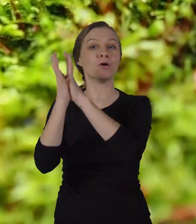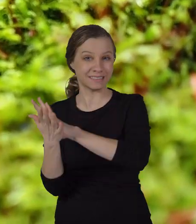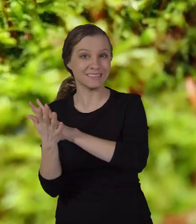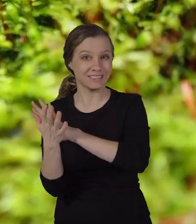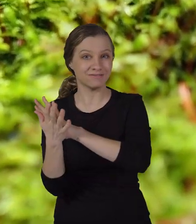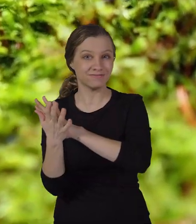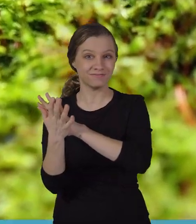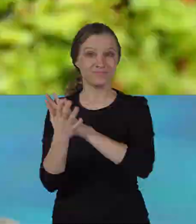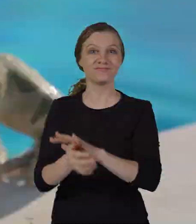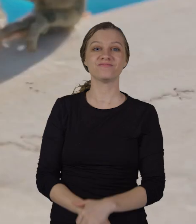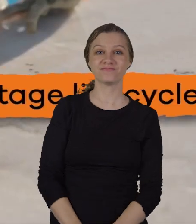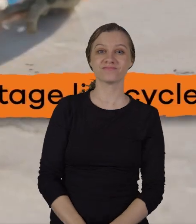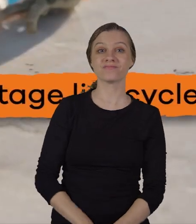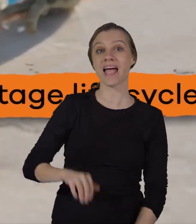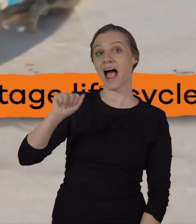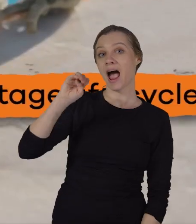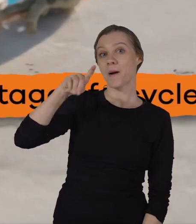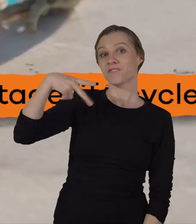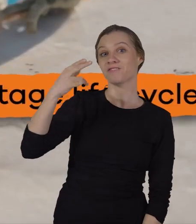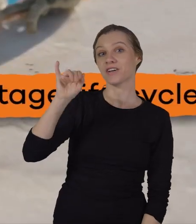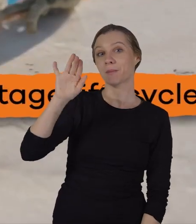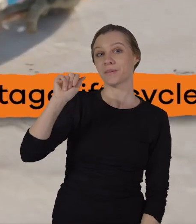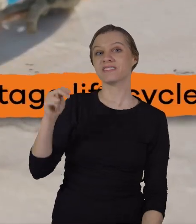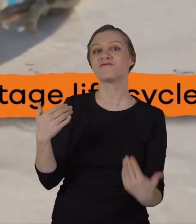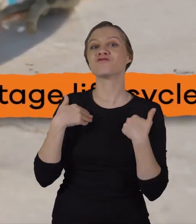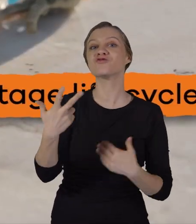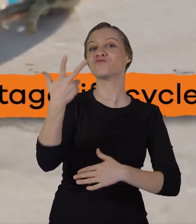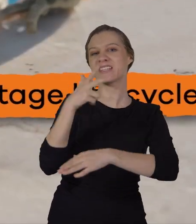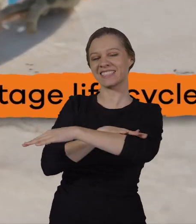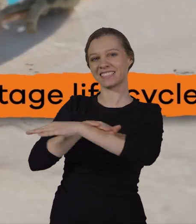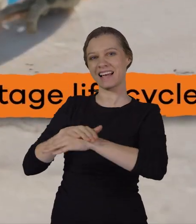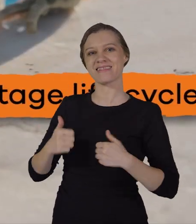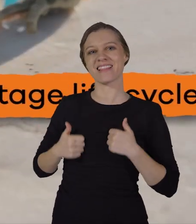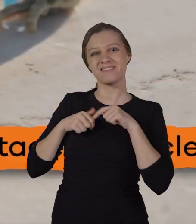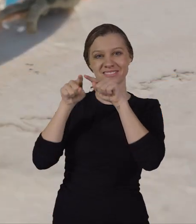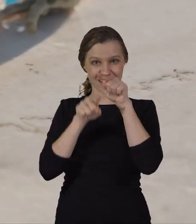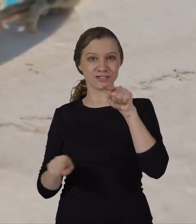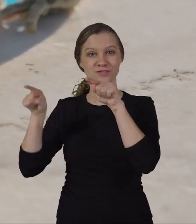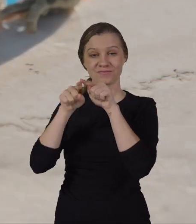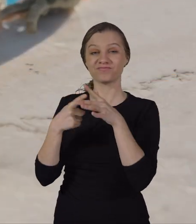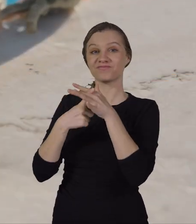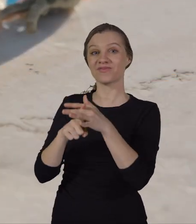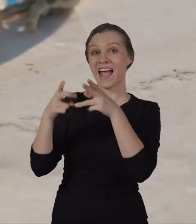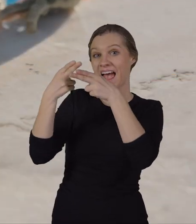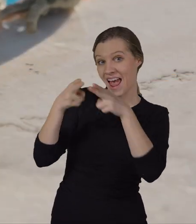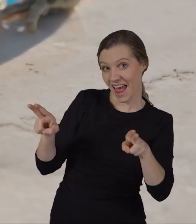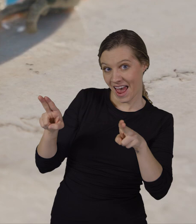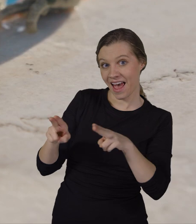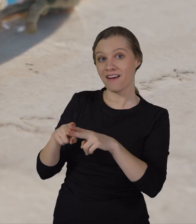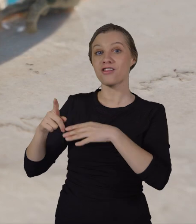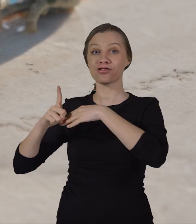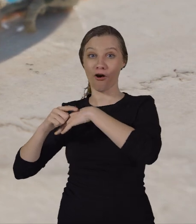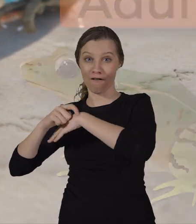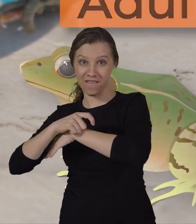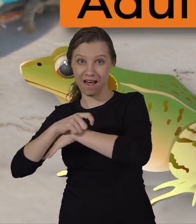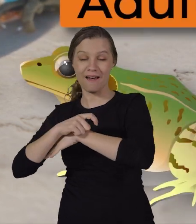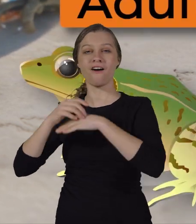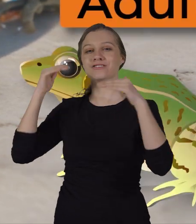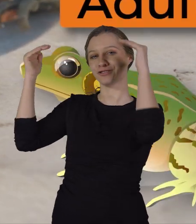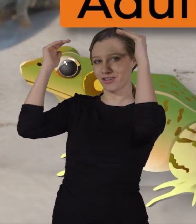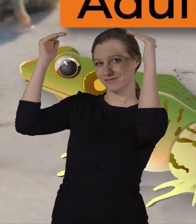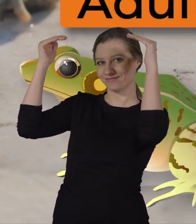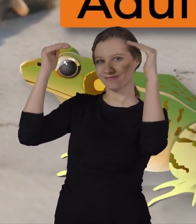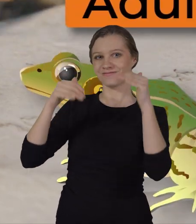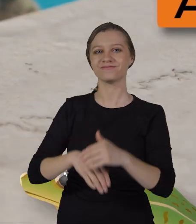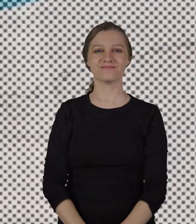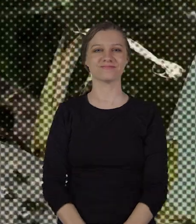metamorphosis amphibians complete a three-stage life cycle egg larva and